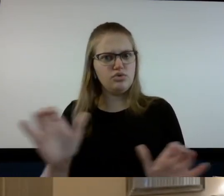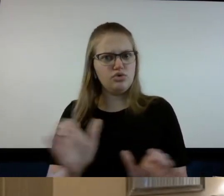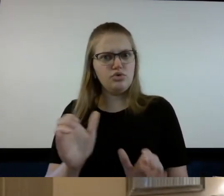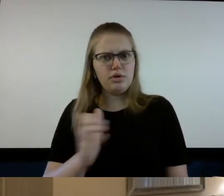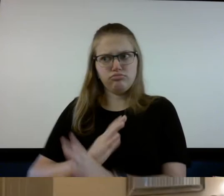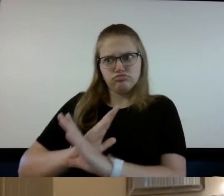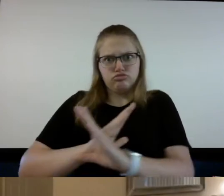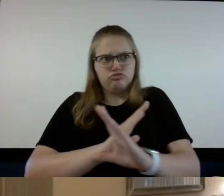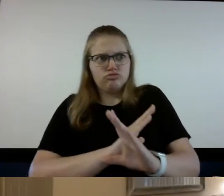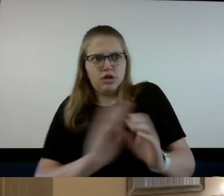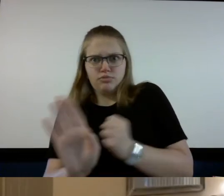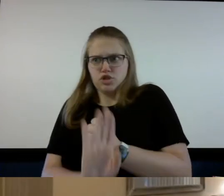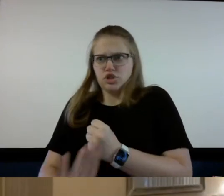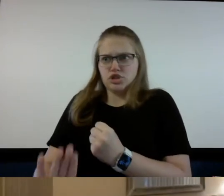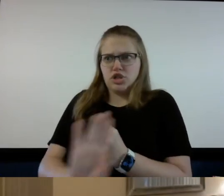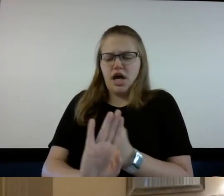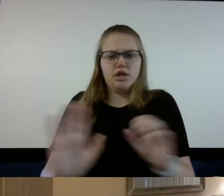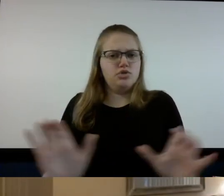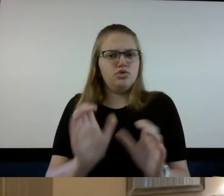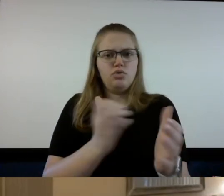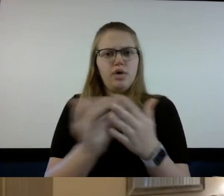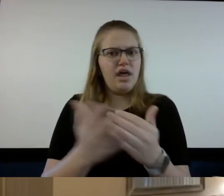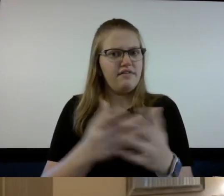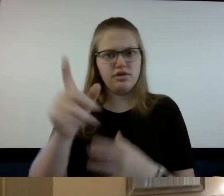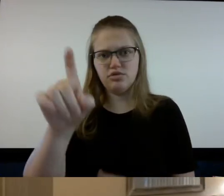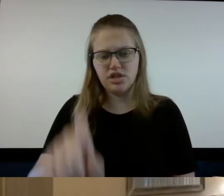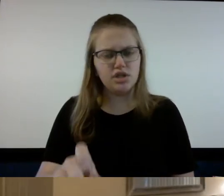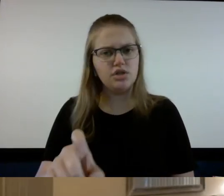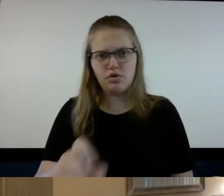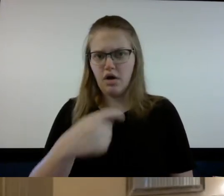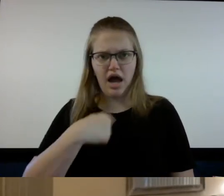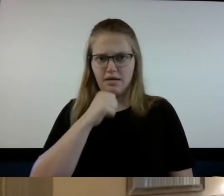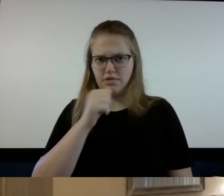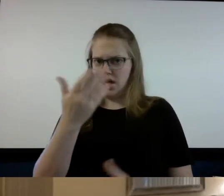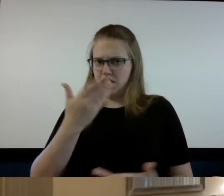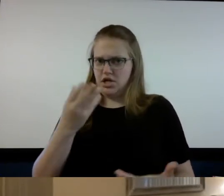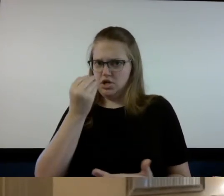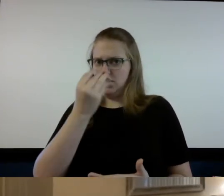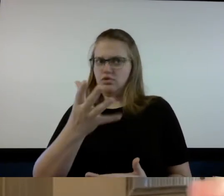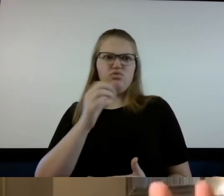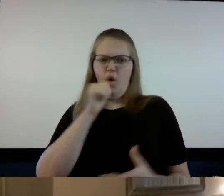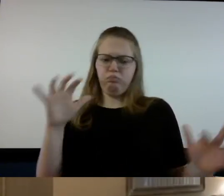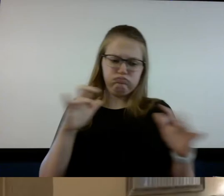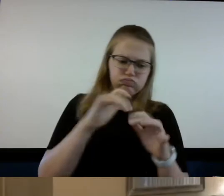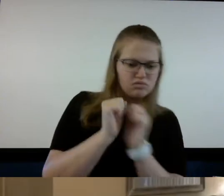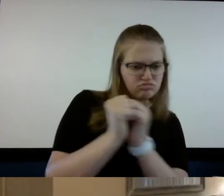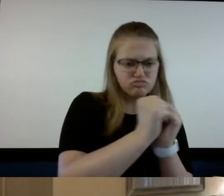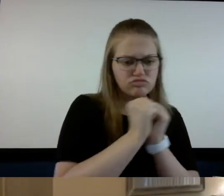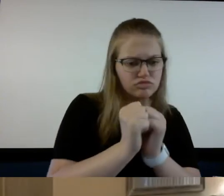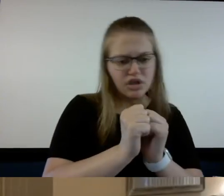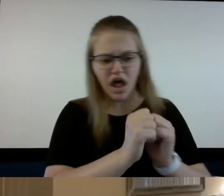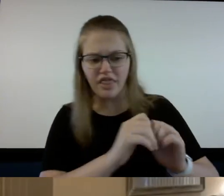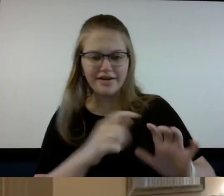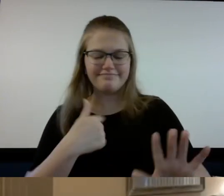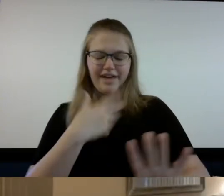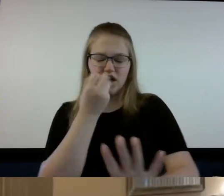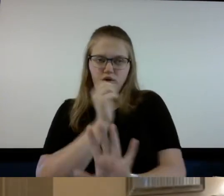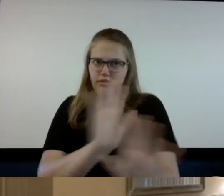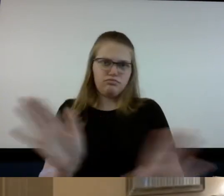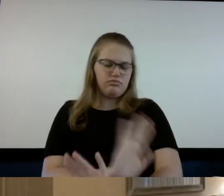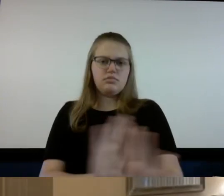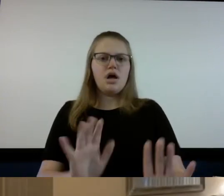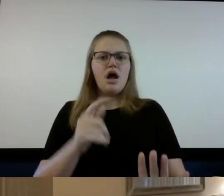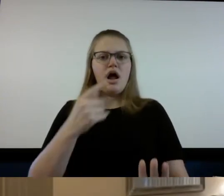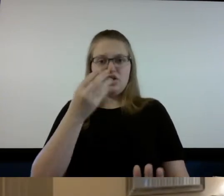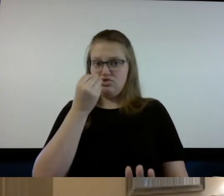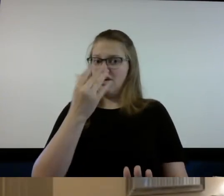you do whatever you feel you need to do I'm not here to tell people not to gather I don't care about all that I just know what I went